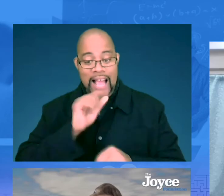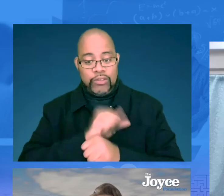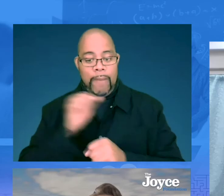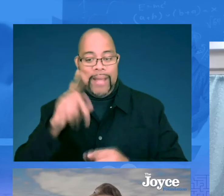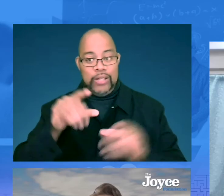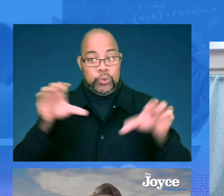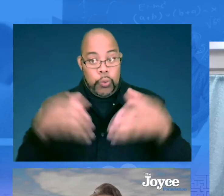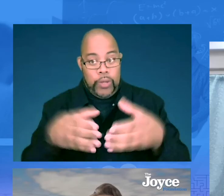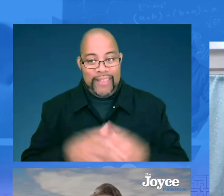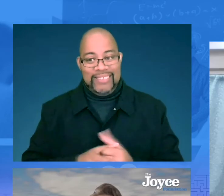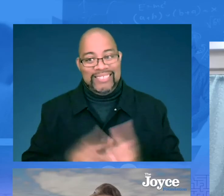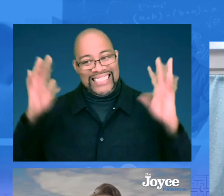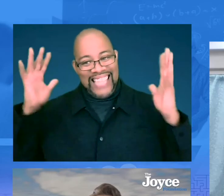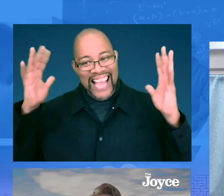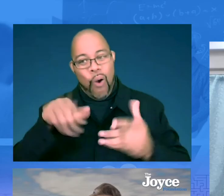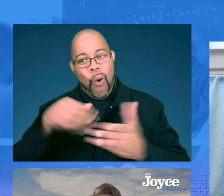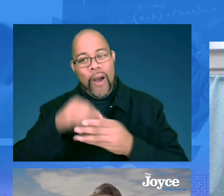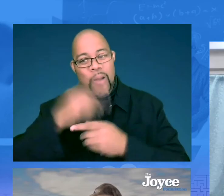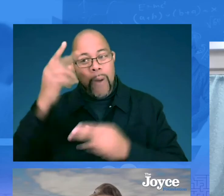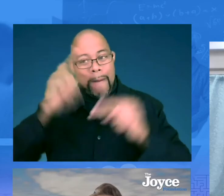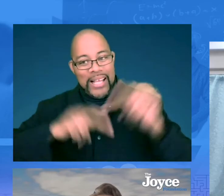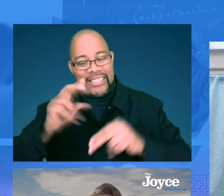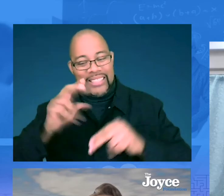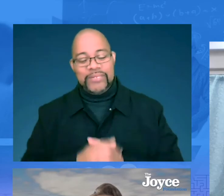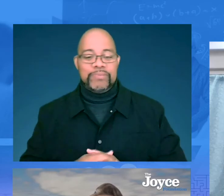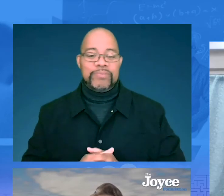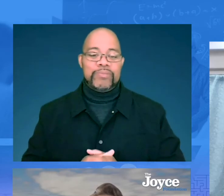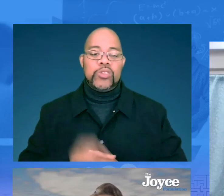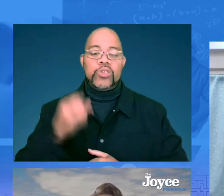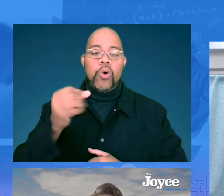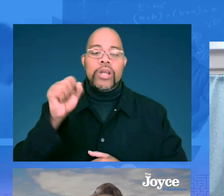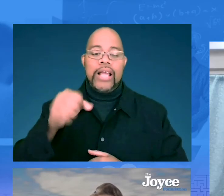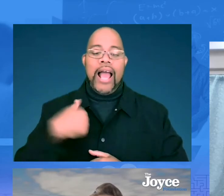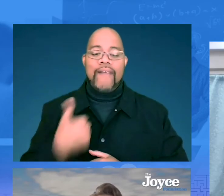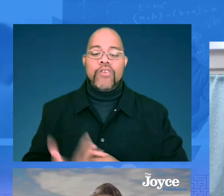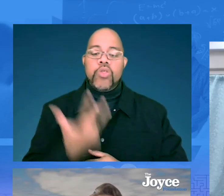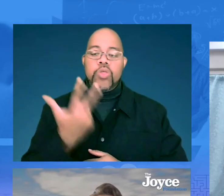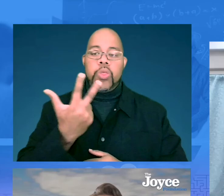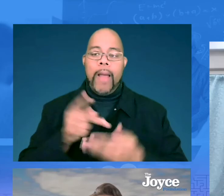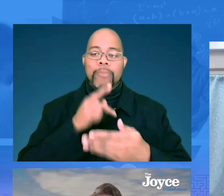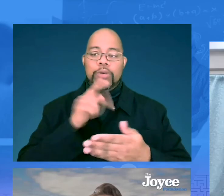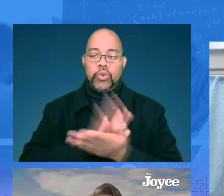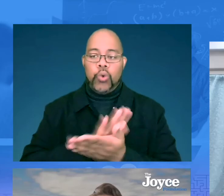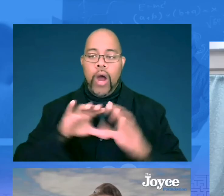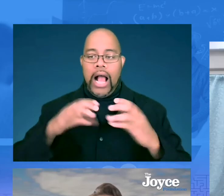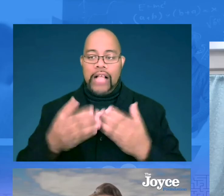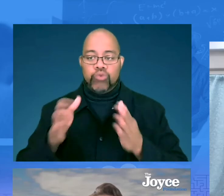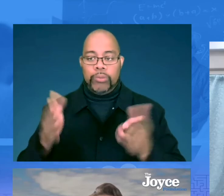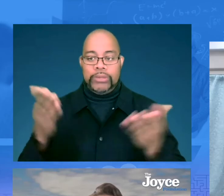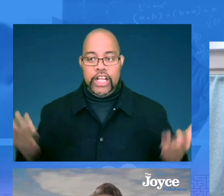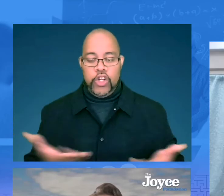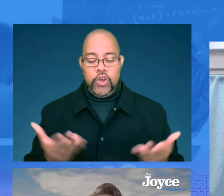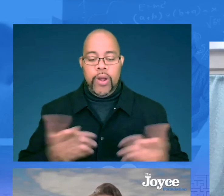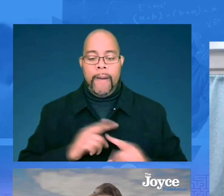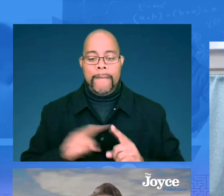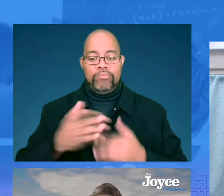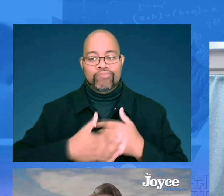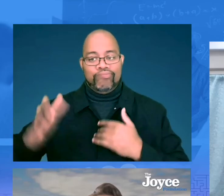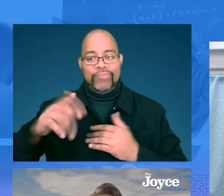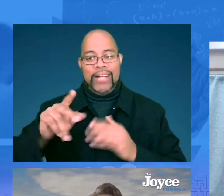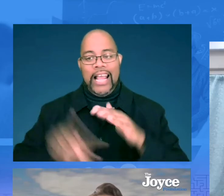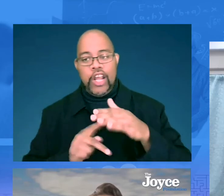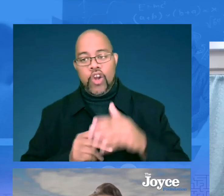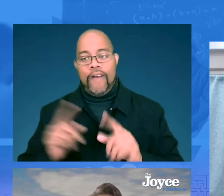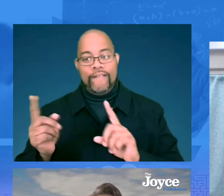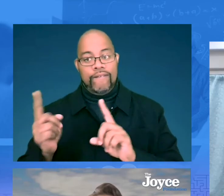So, in a couple years, we'll actually be back together. Yay! All of us in one building. So, yeah, there are three preschool classrooms